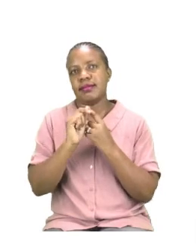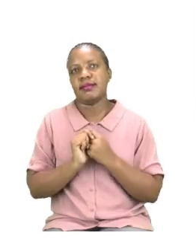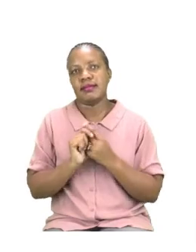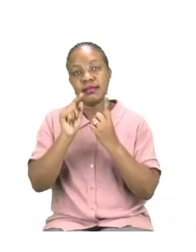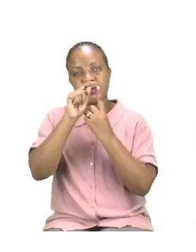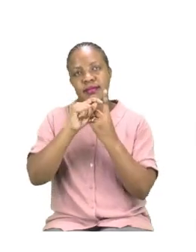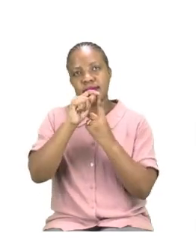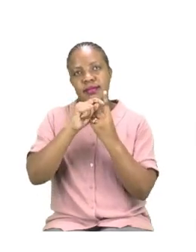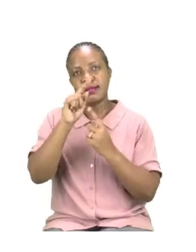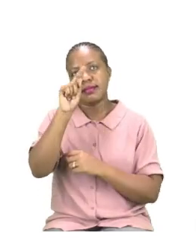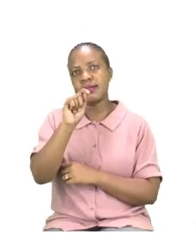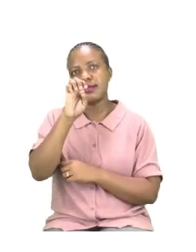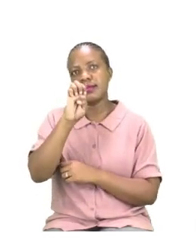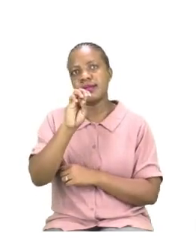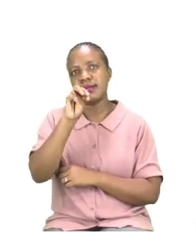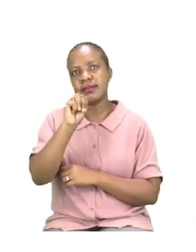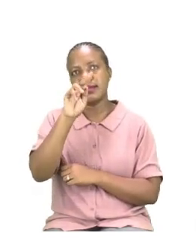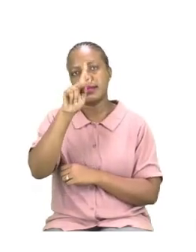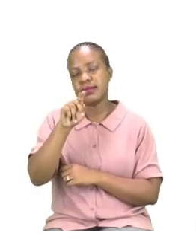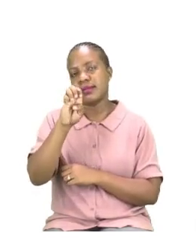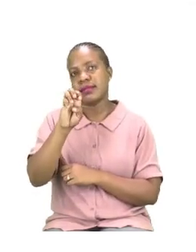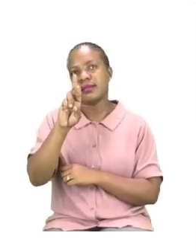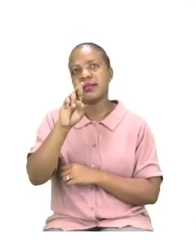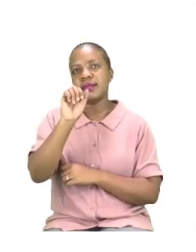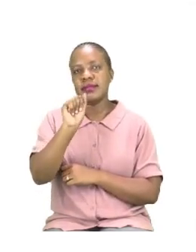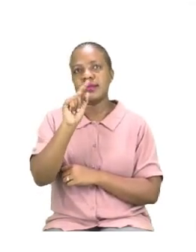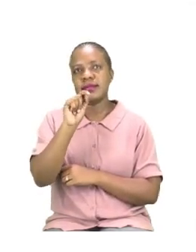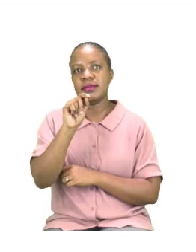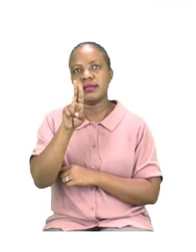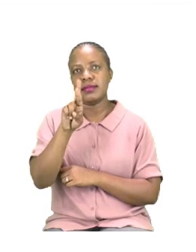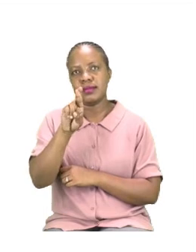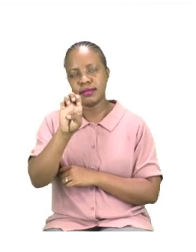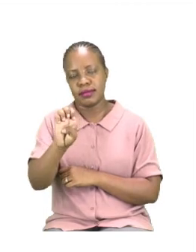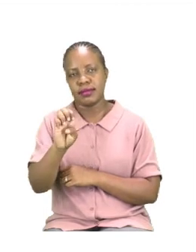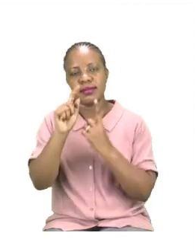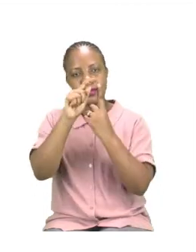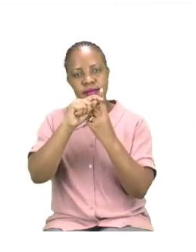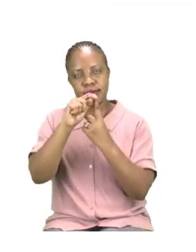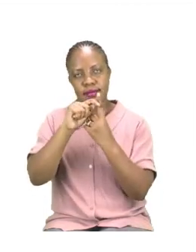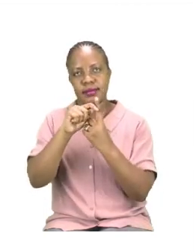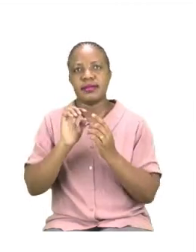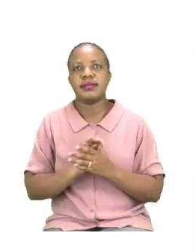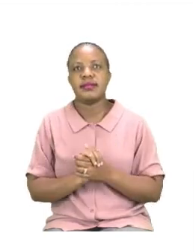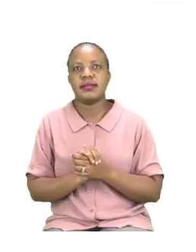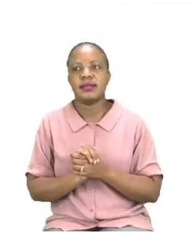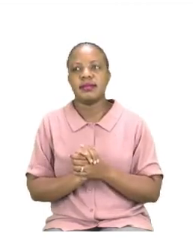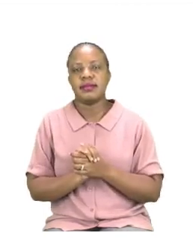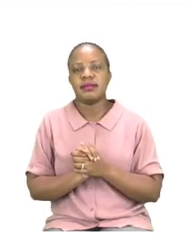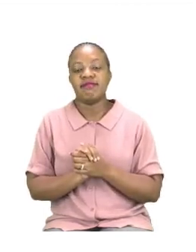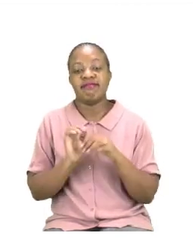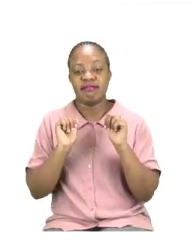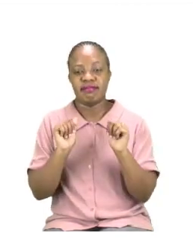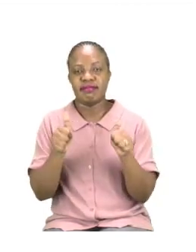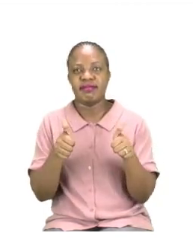Temperature. Everyone, let us say temperature. temperature. Very good.